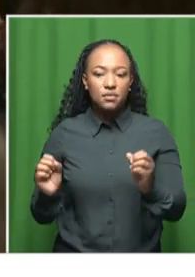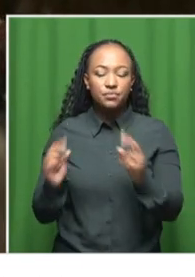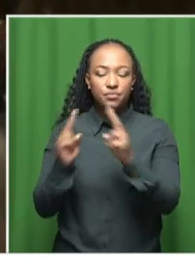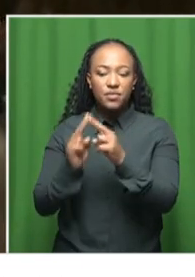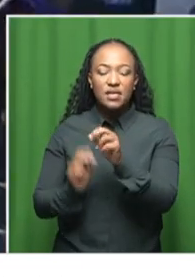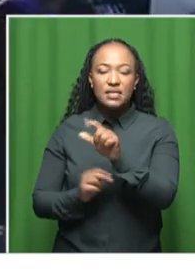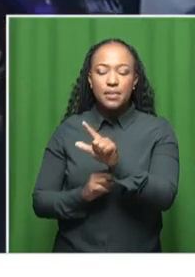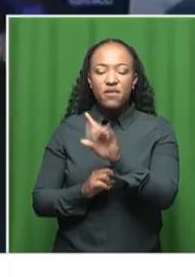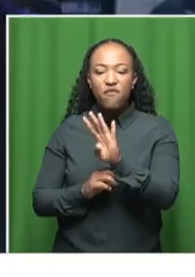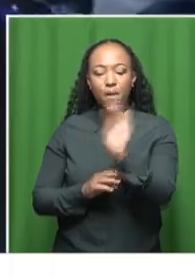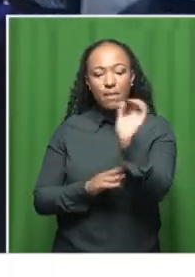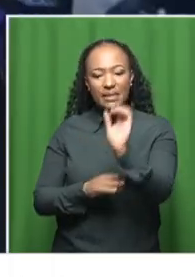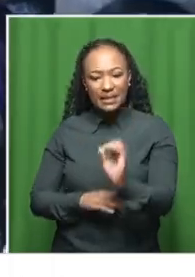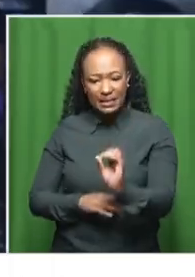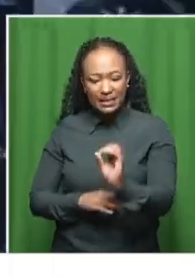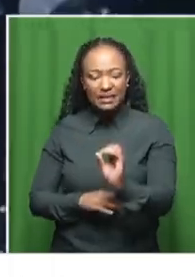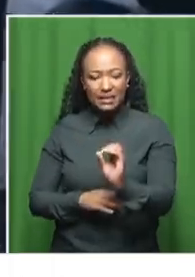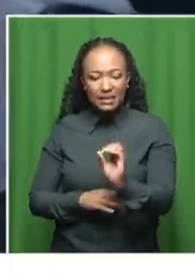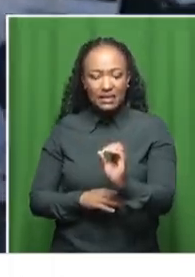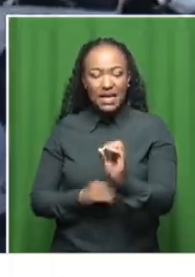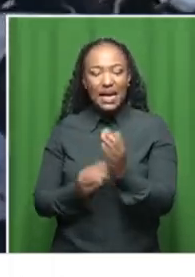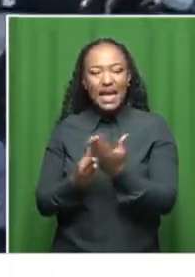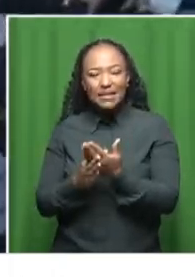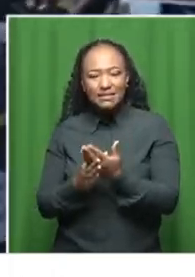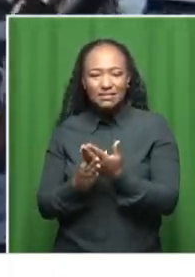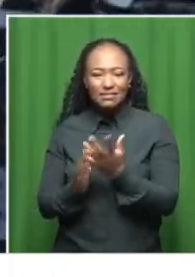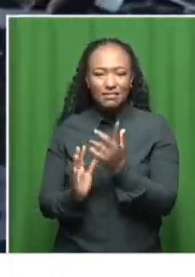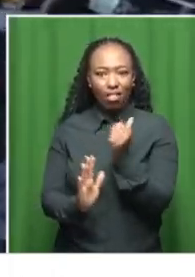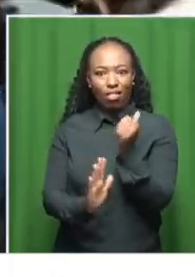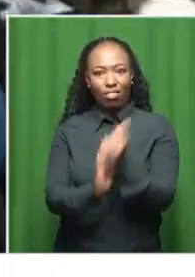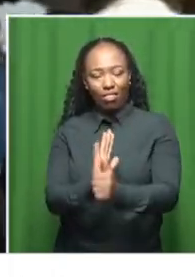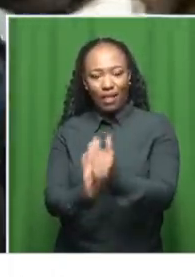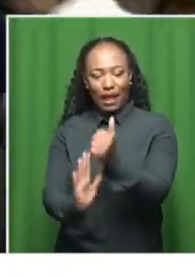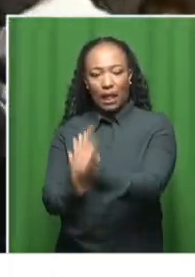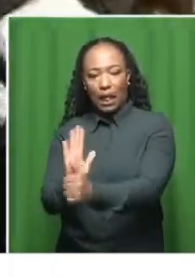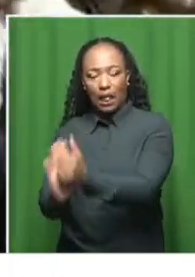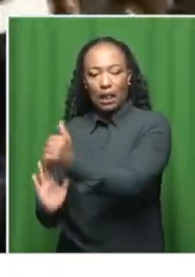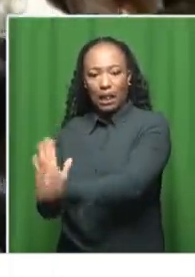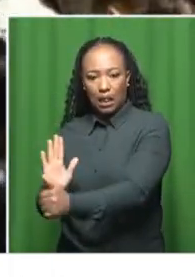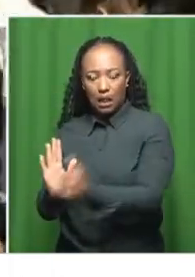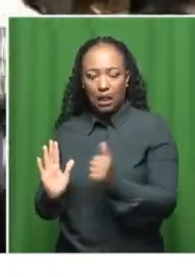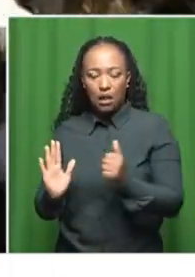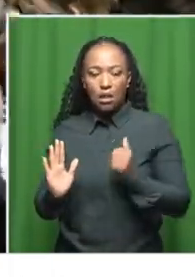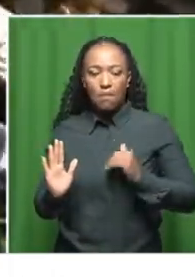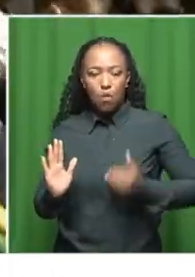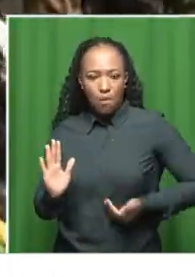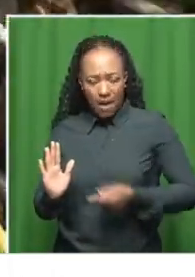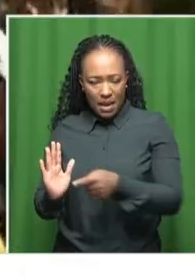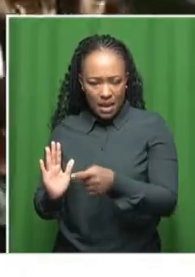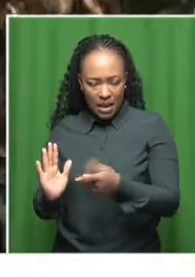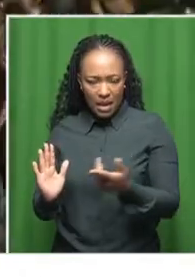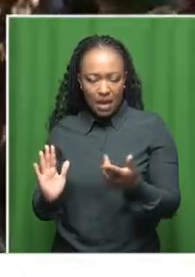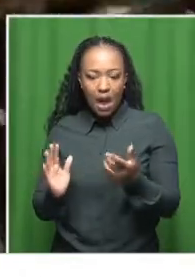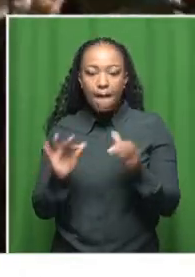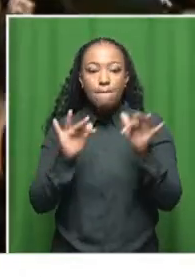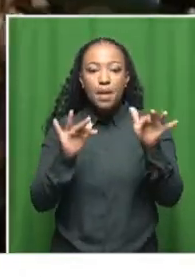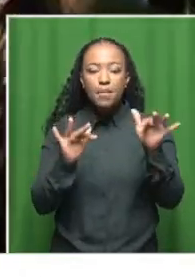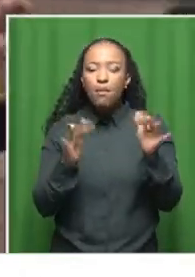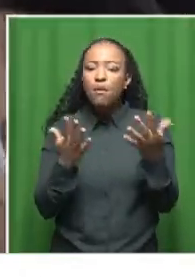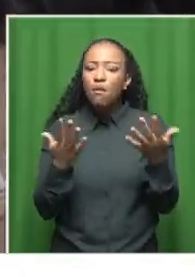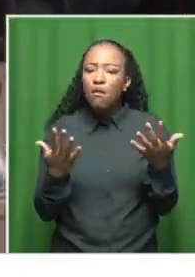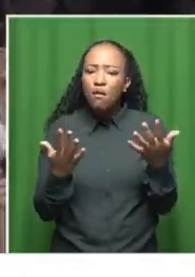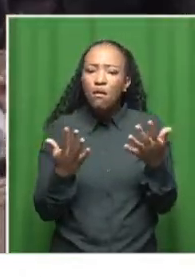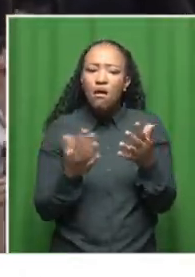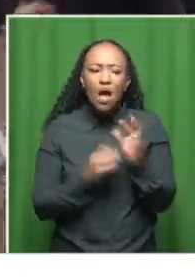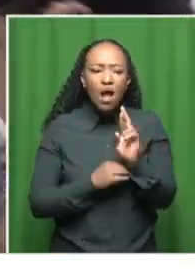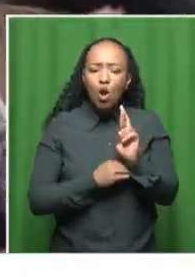% of cases, of intimate femicide cases and rape cases, it's done by people that are known that you live in